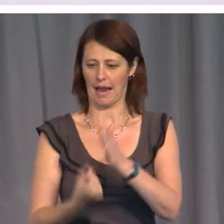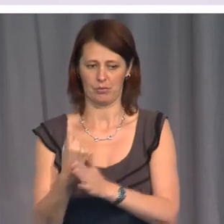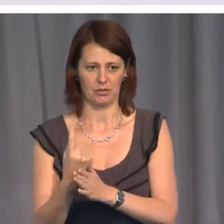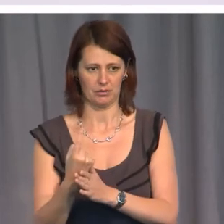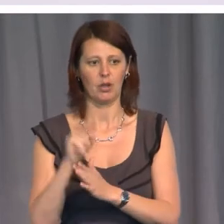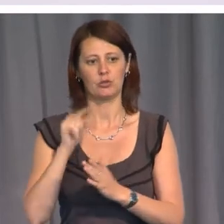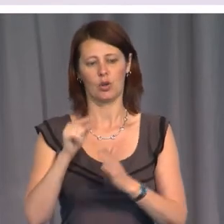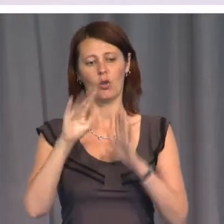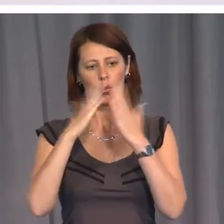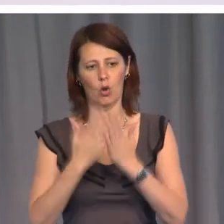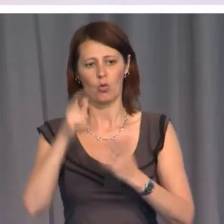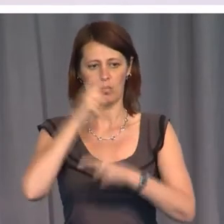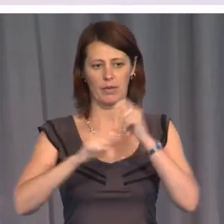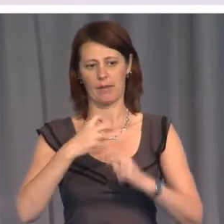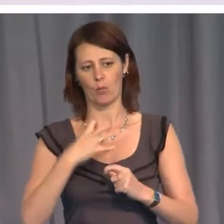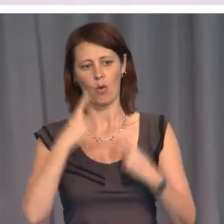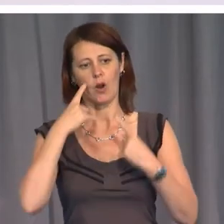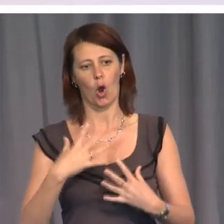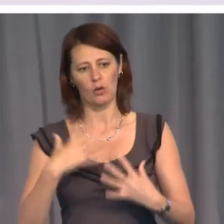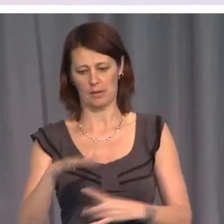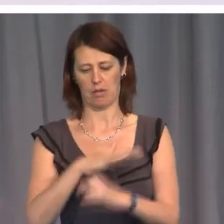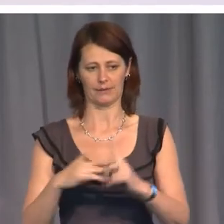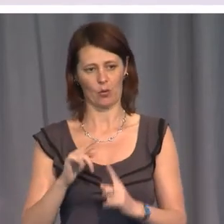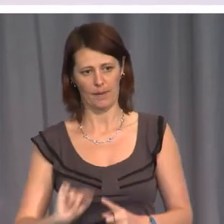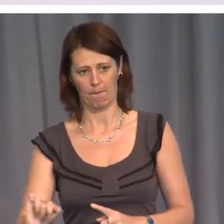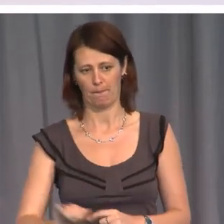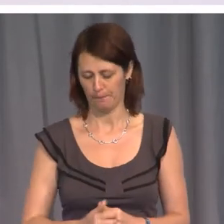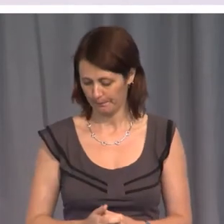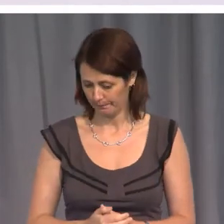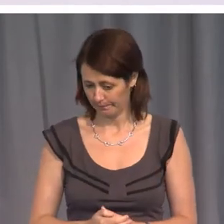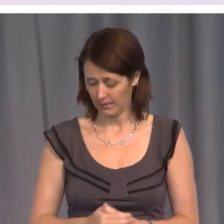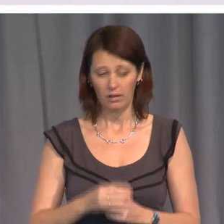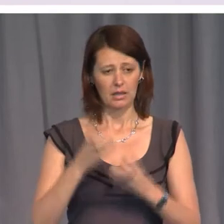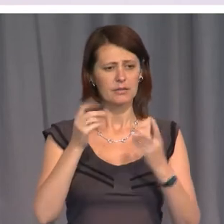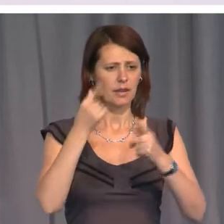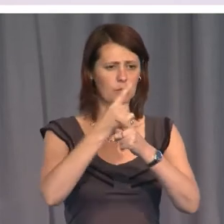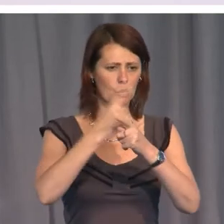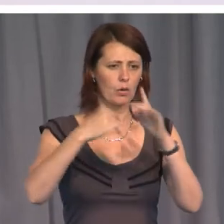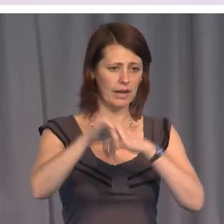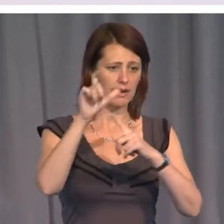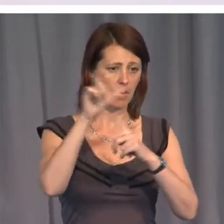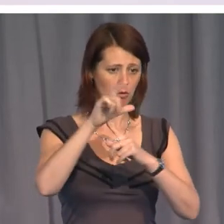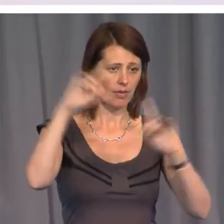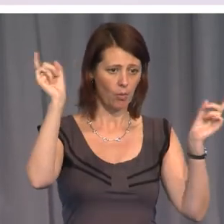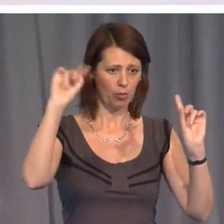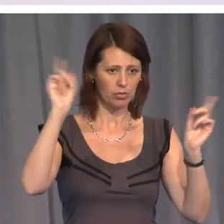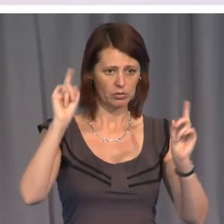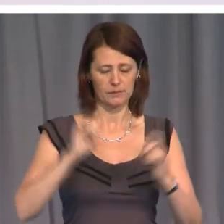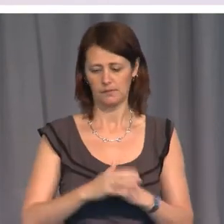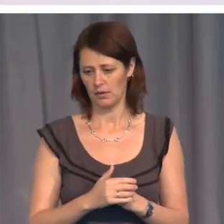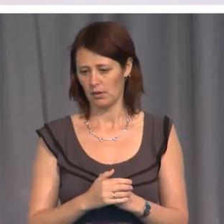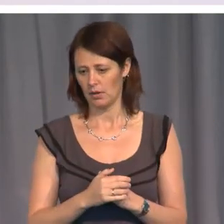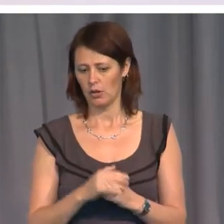lonelier place for them. There is some talk already in Canva, I'm pleased to say, very much of the instigation of the G20,